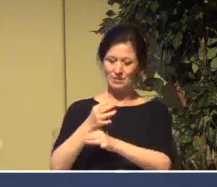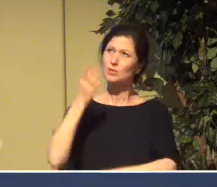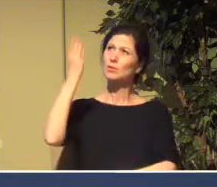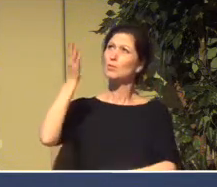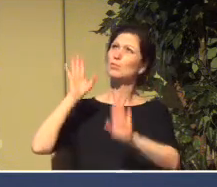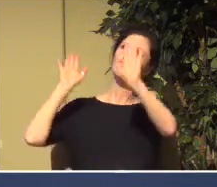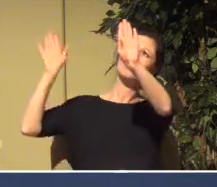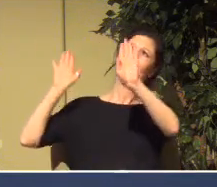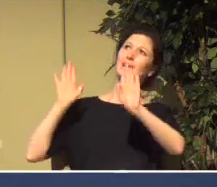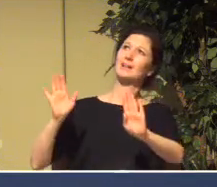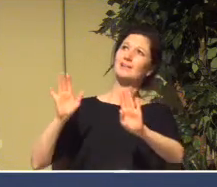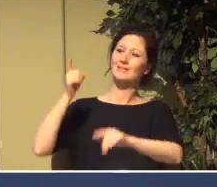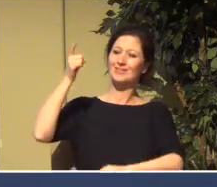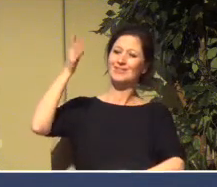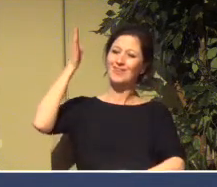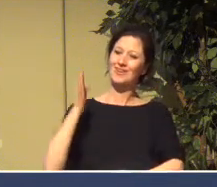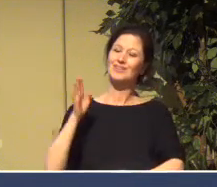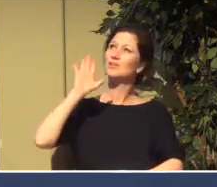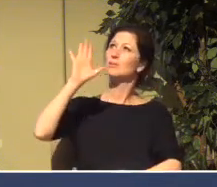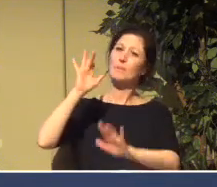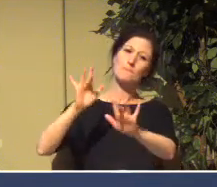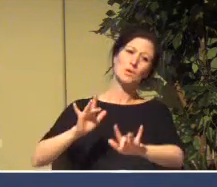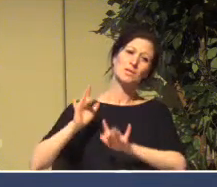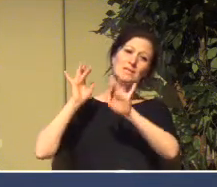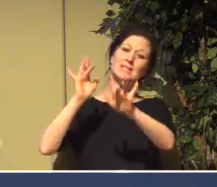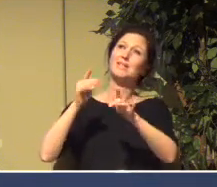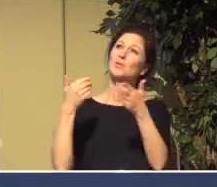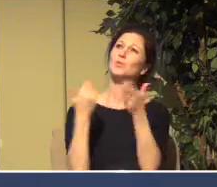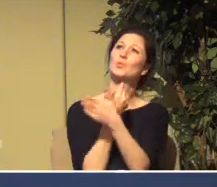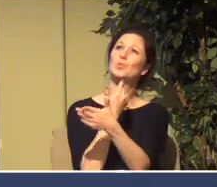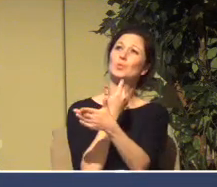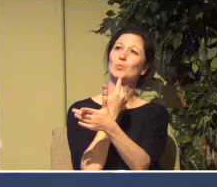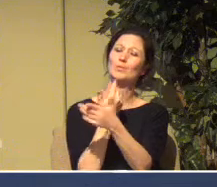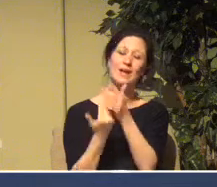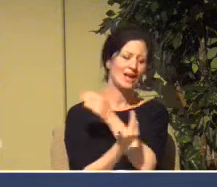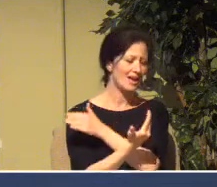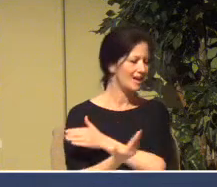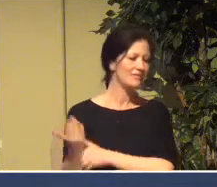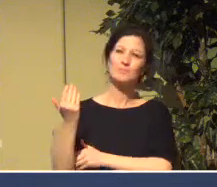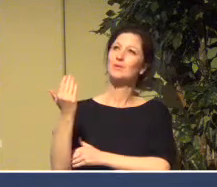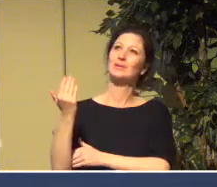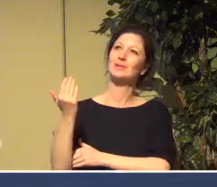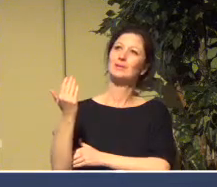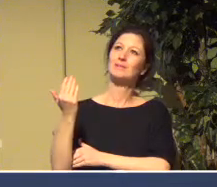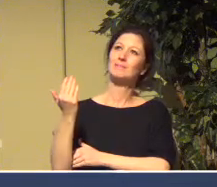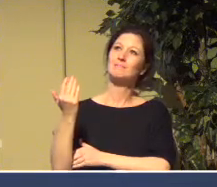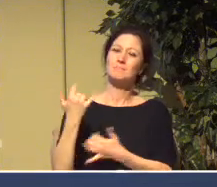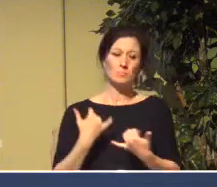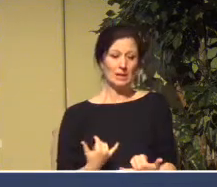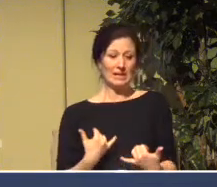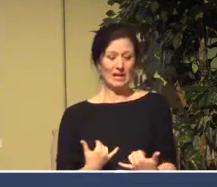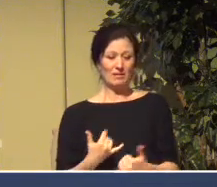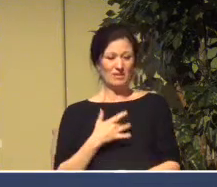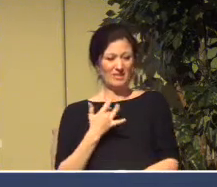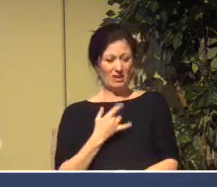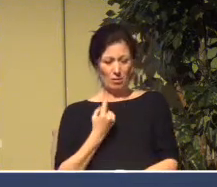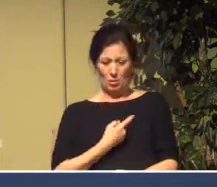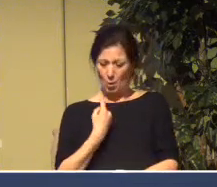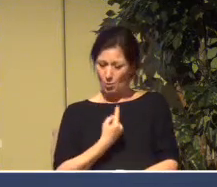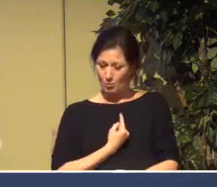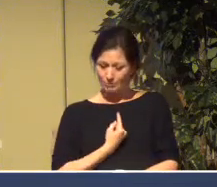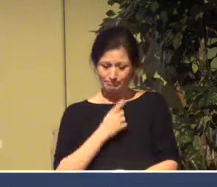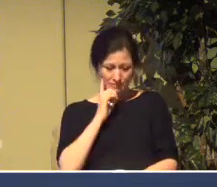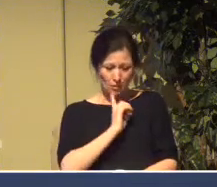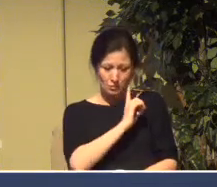your mercies are new every morning and may we experience that as we are exiles here in this time of the COVID virus.